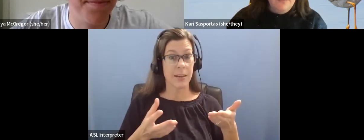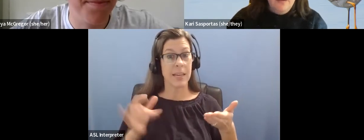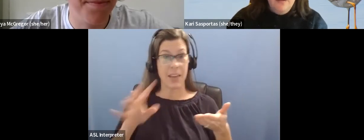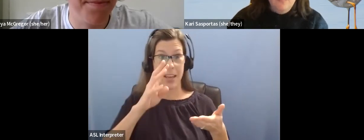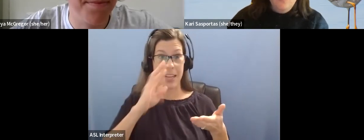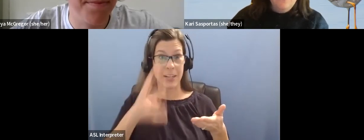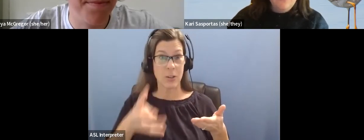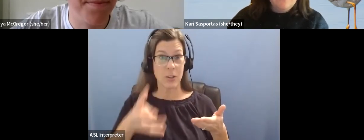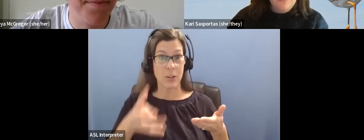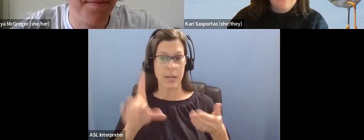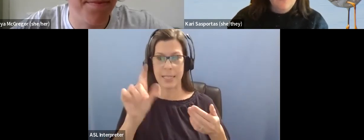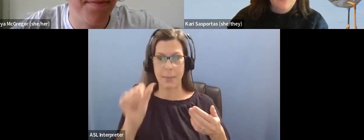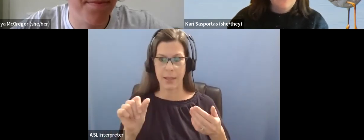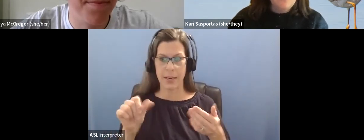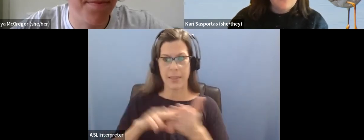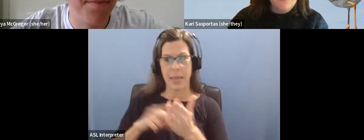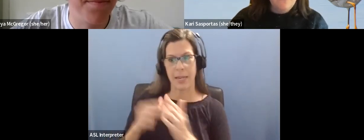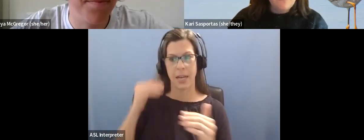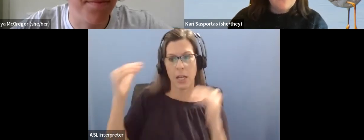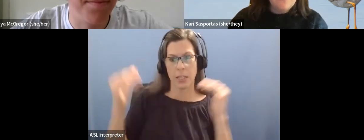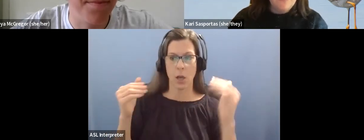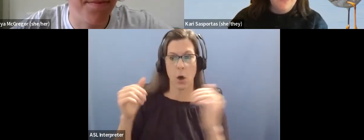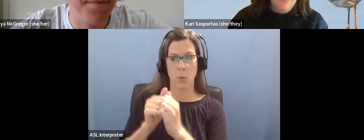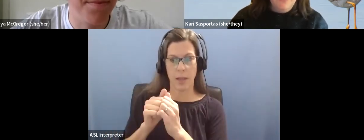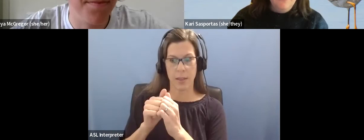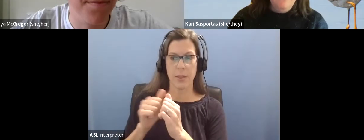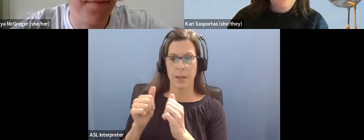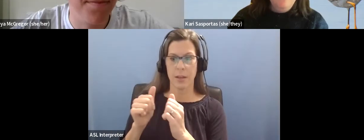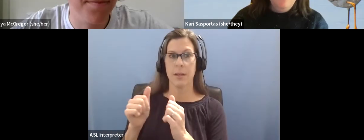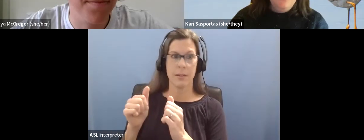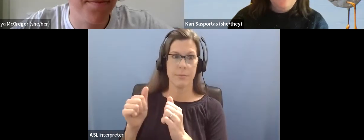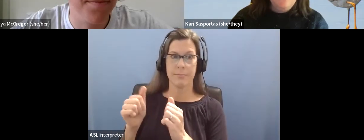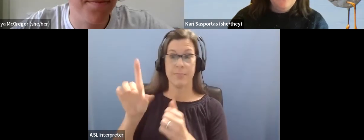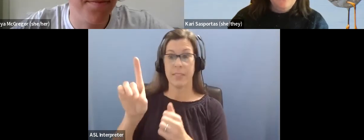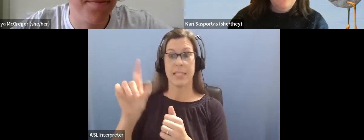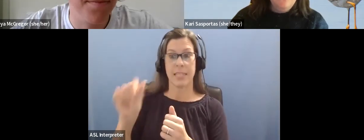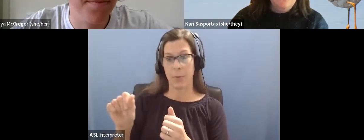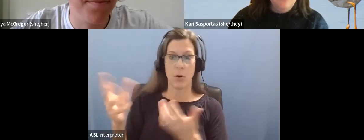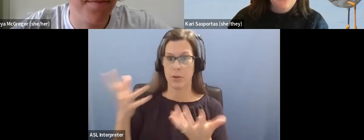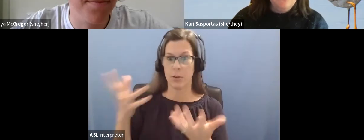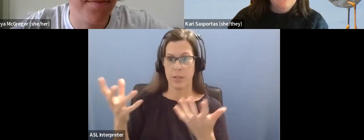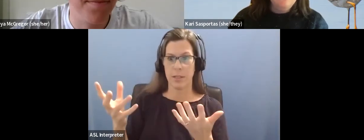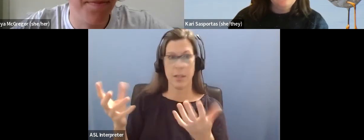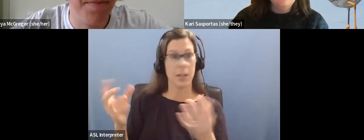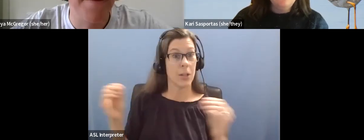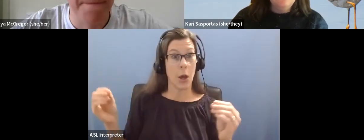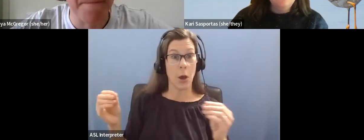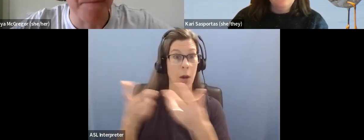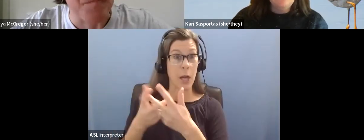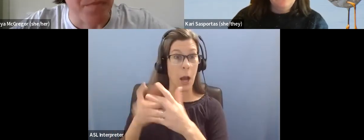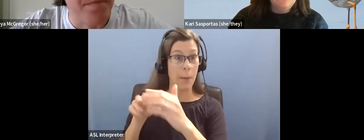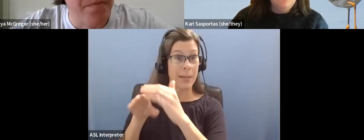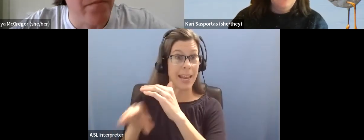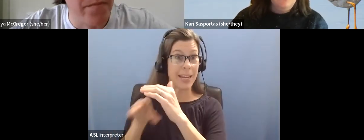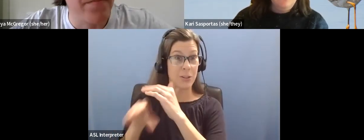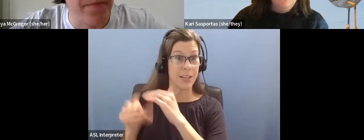putting that aside and saying, well, you're a person first, um, it means that I'm not getting the accommodations and services and